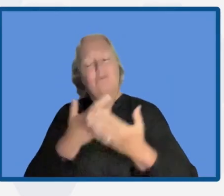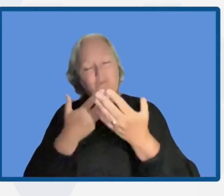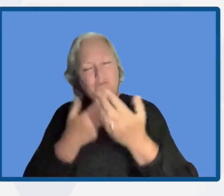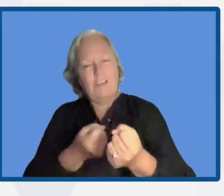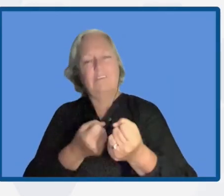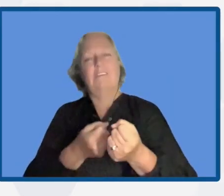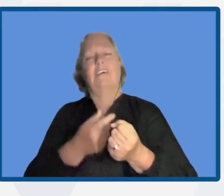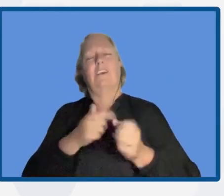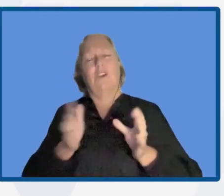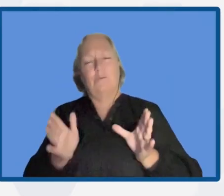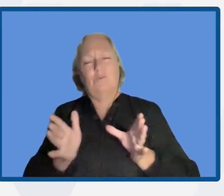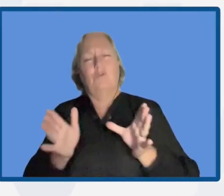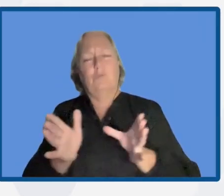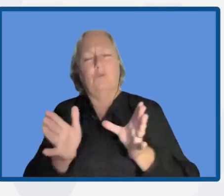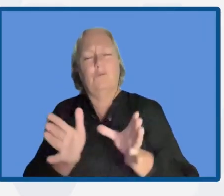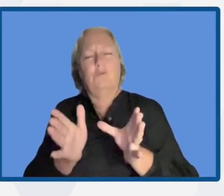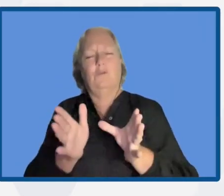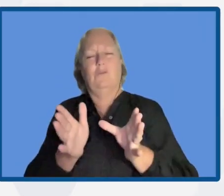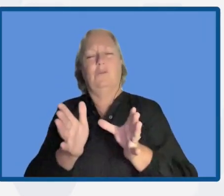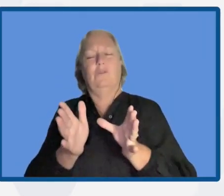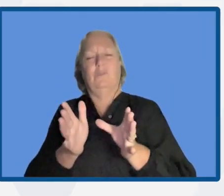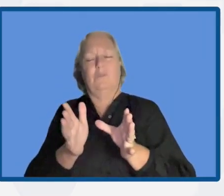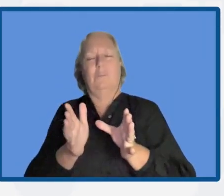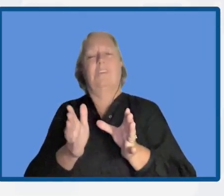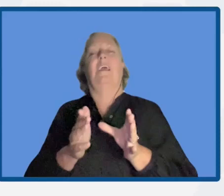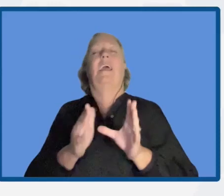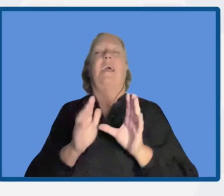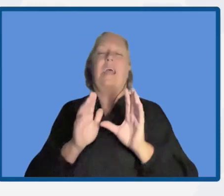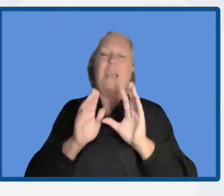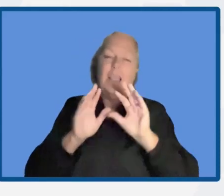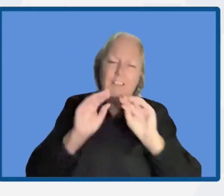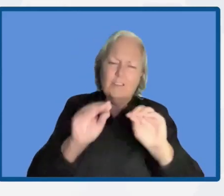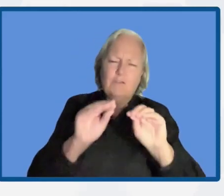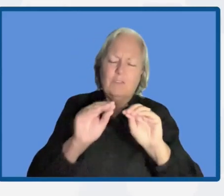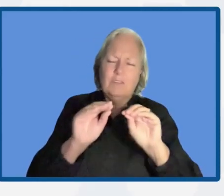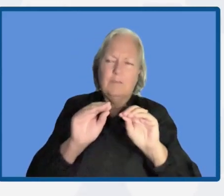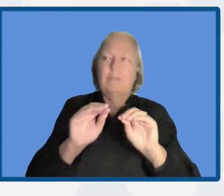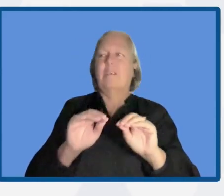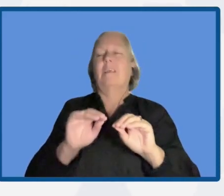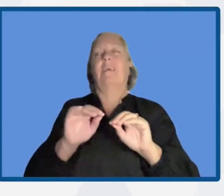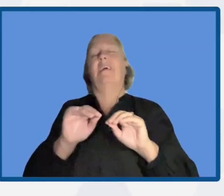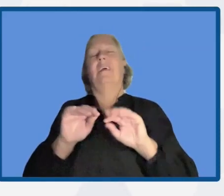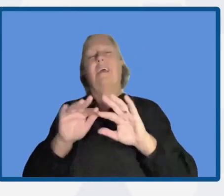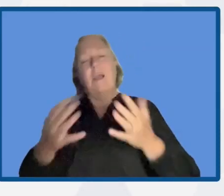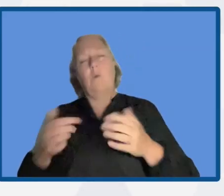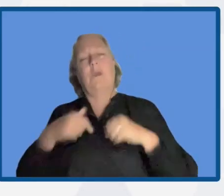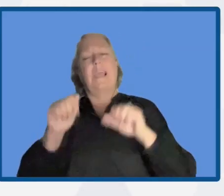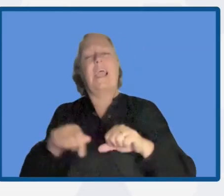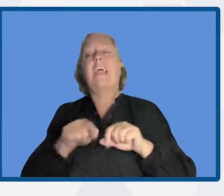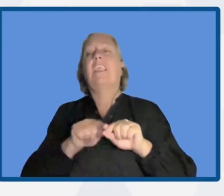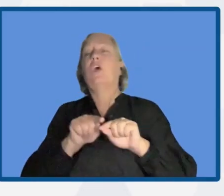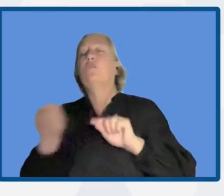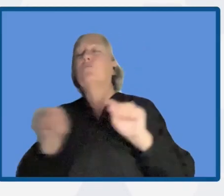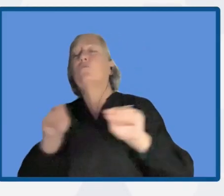for education, how we can reach out to the children, to